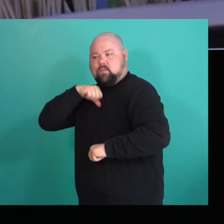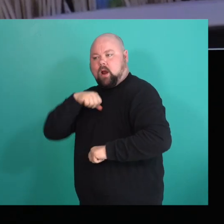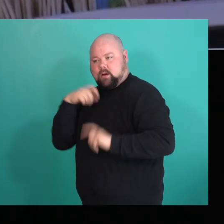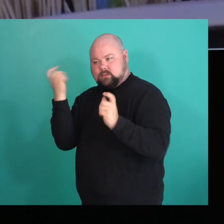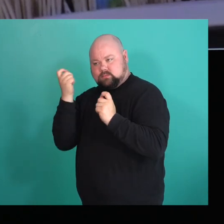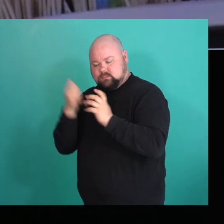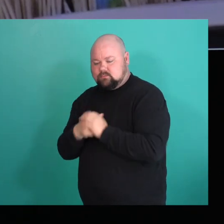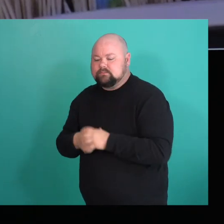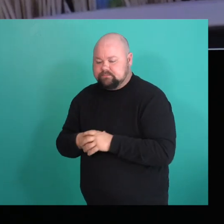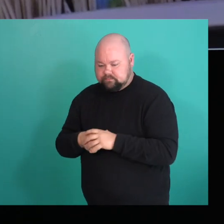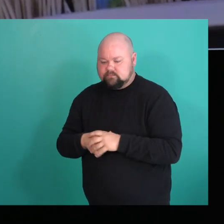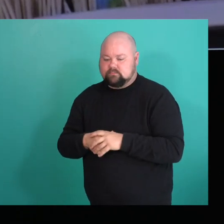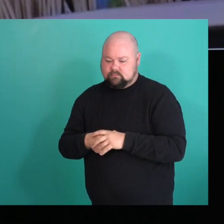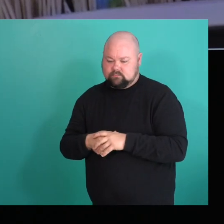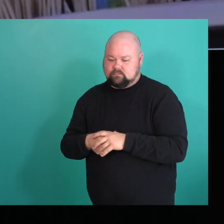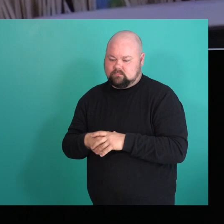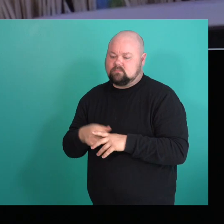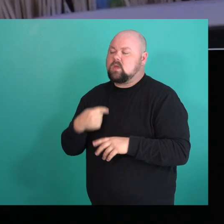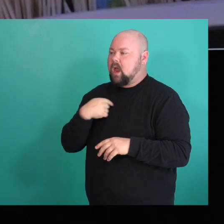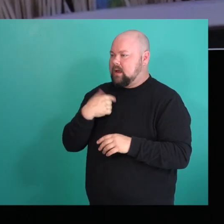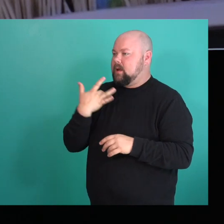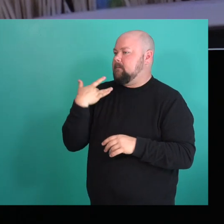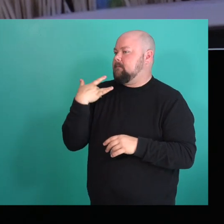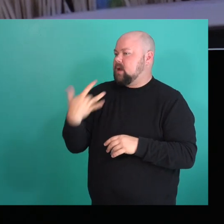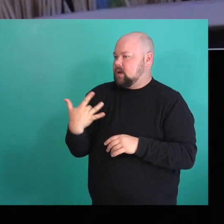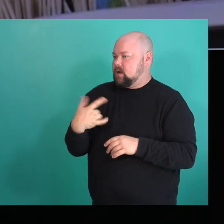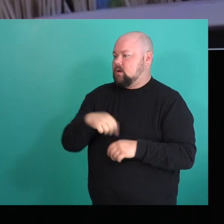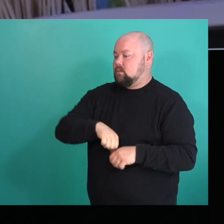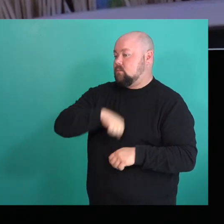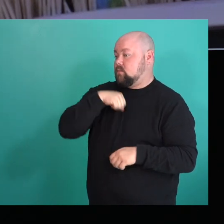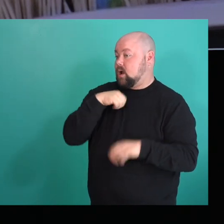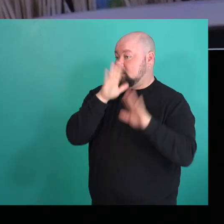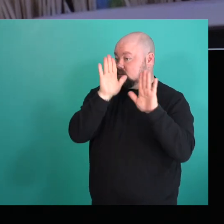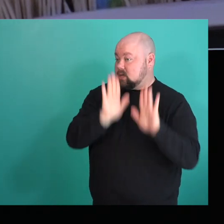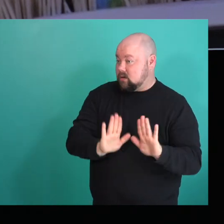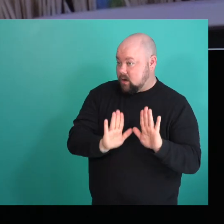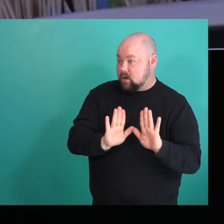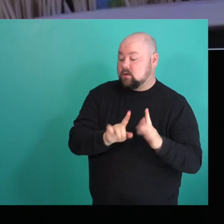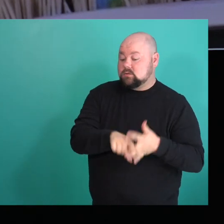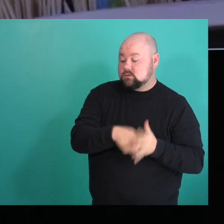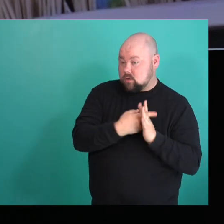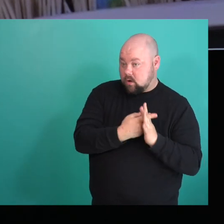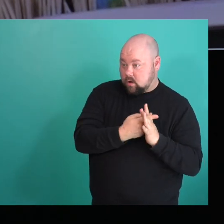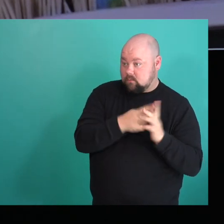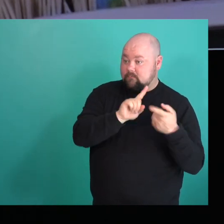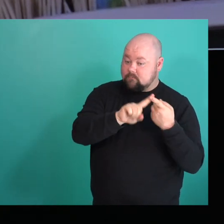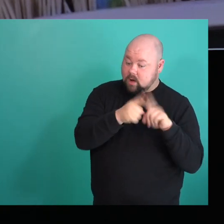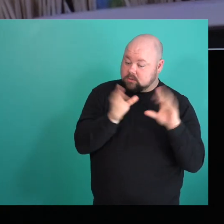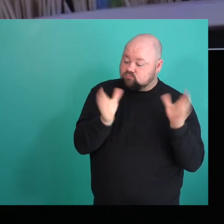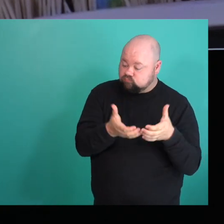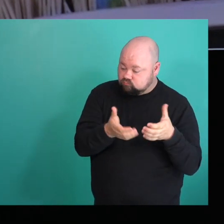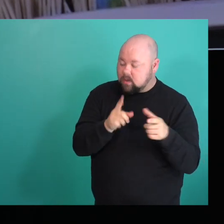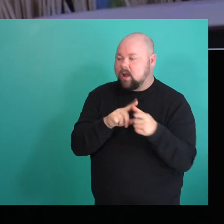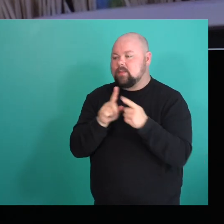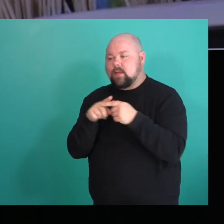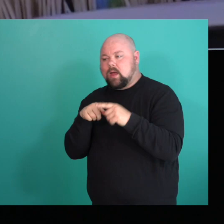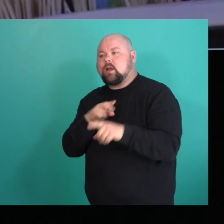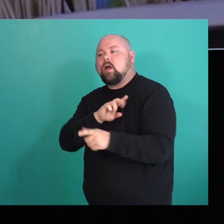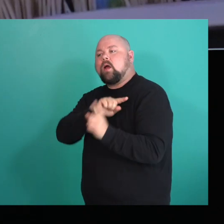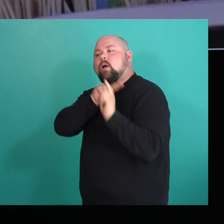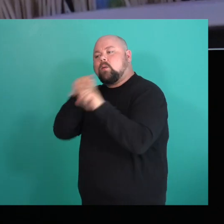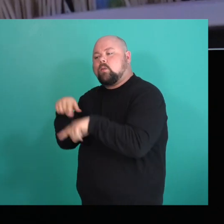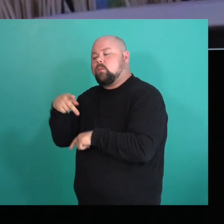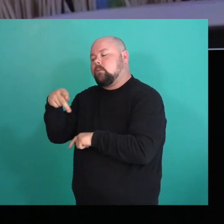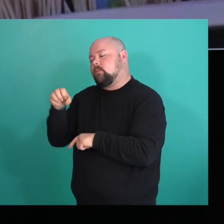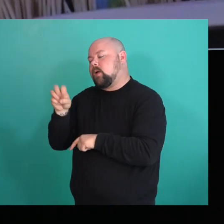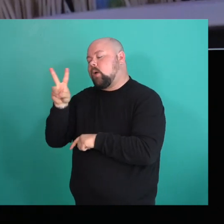I, I also split Pride Sunday usually with friends. And then I go over to Powell Street Festival to get some food because the food at Powell Street is